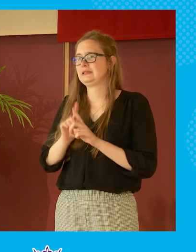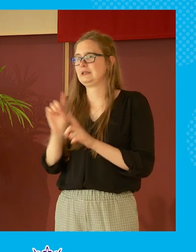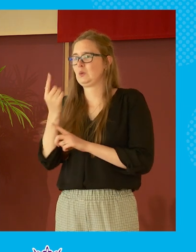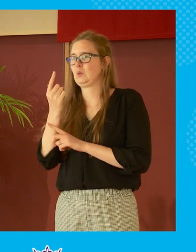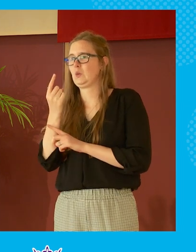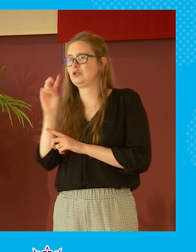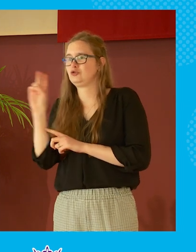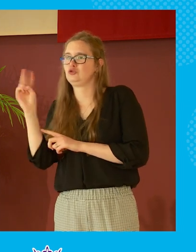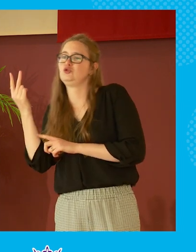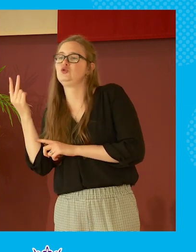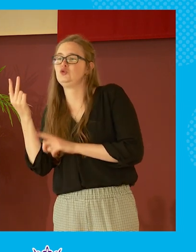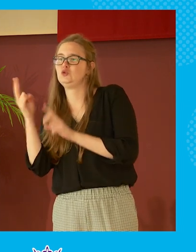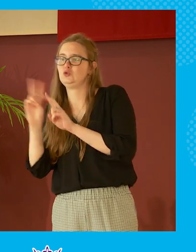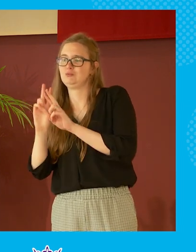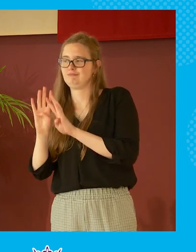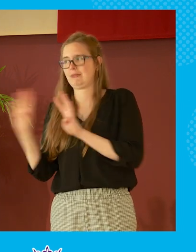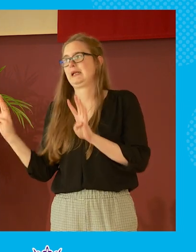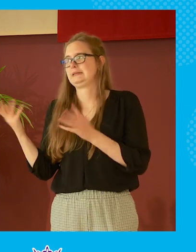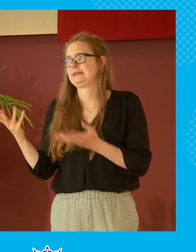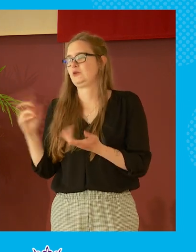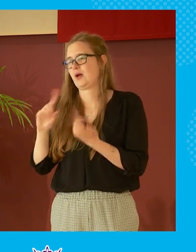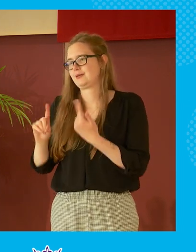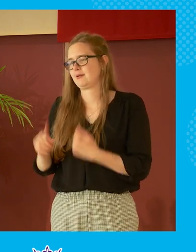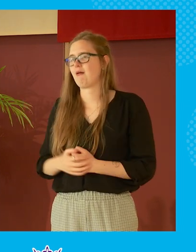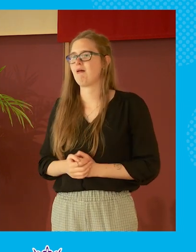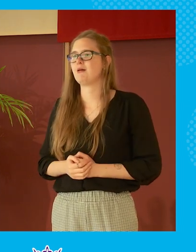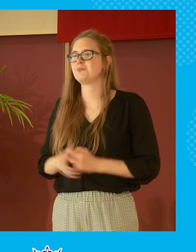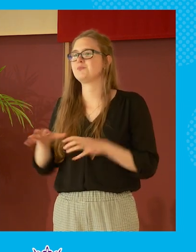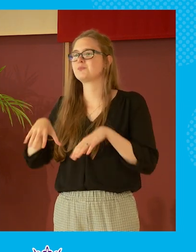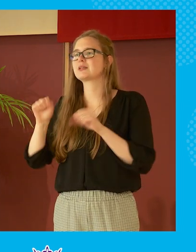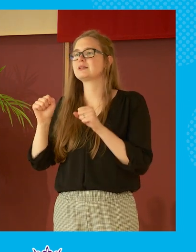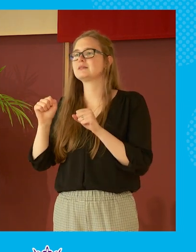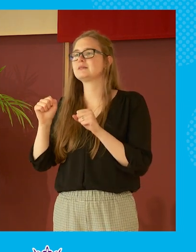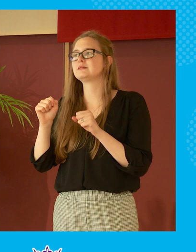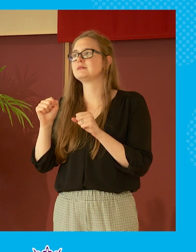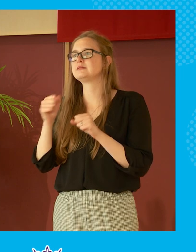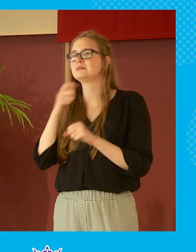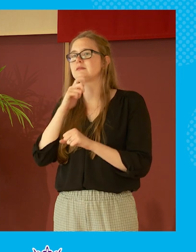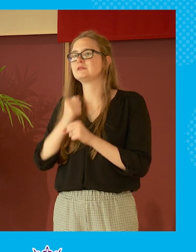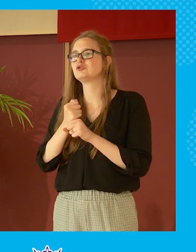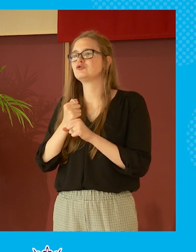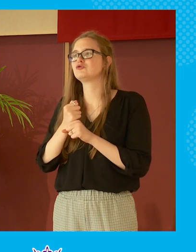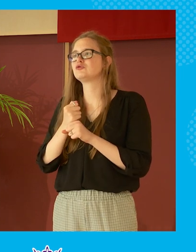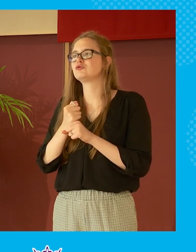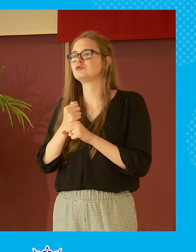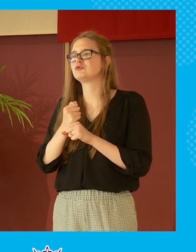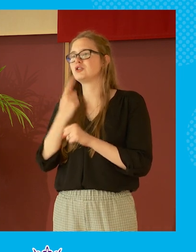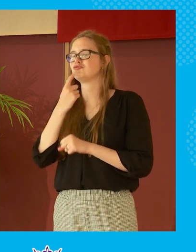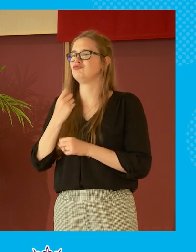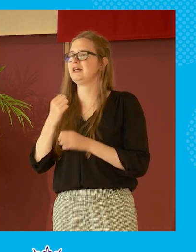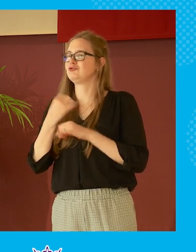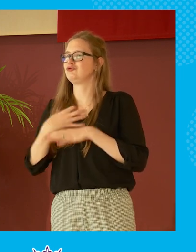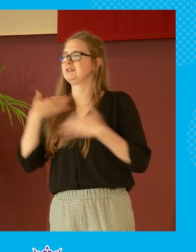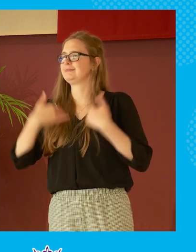one possibly two panelists um i'll start with the gentleman there in the red and um gray shirt